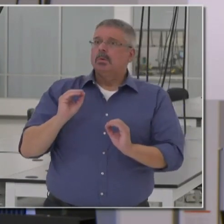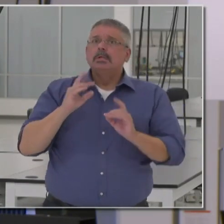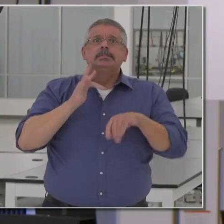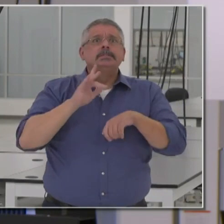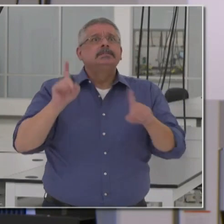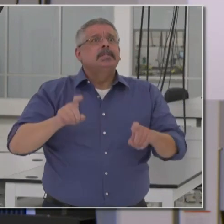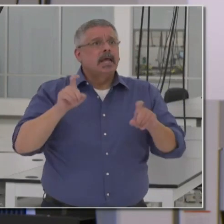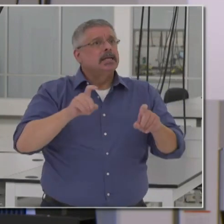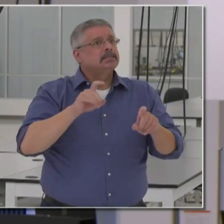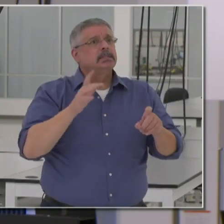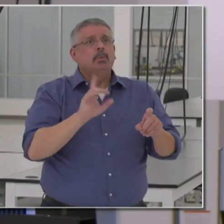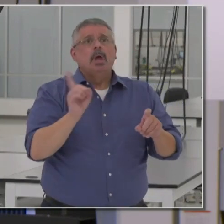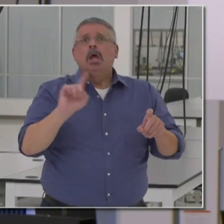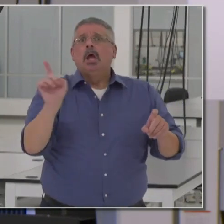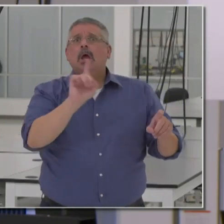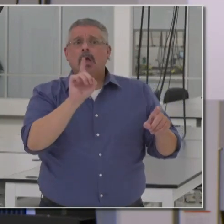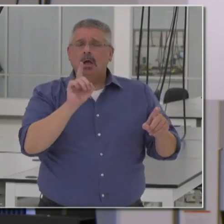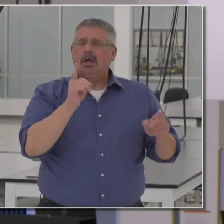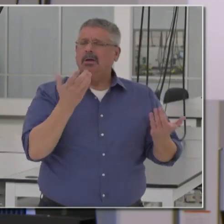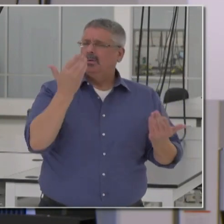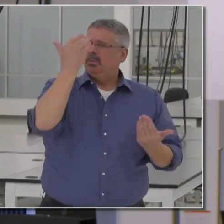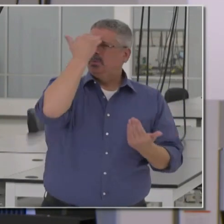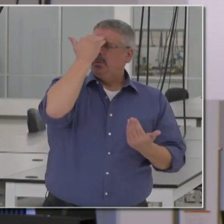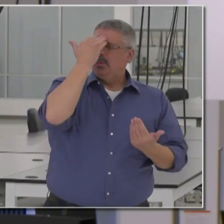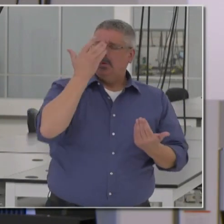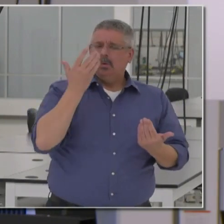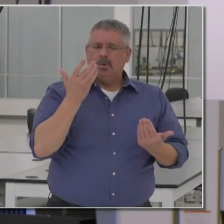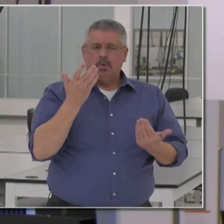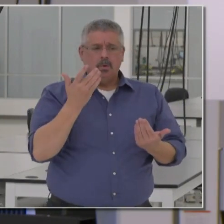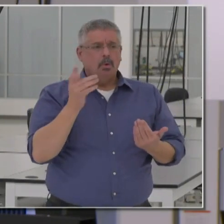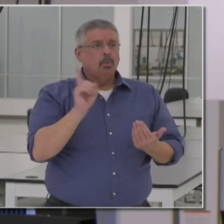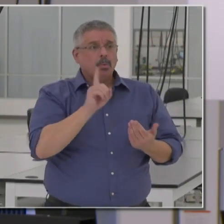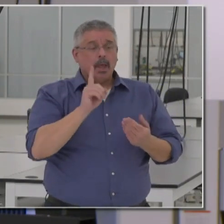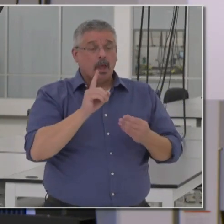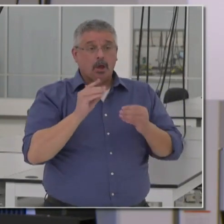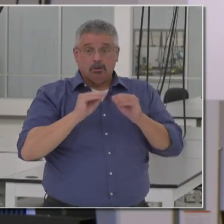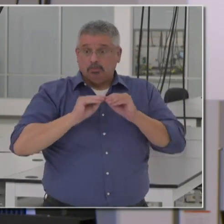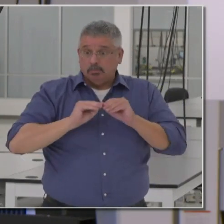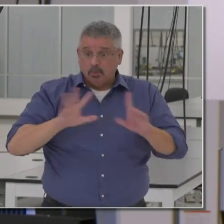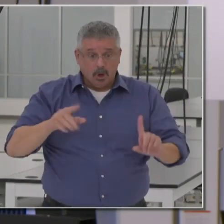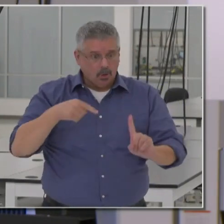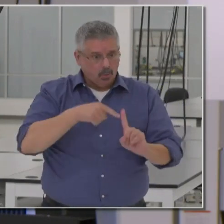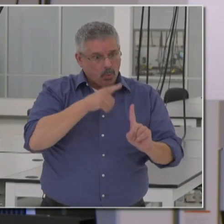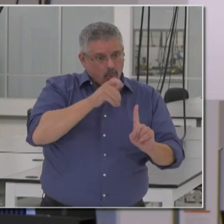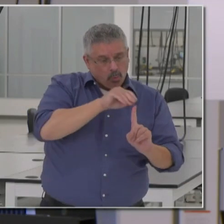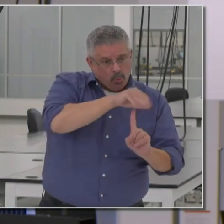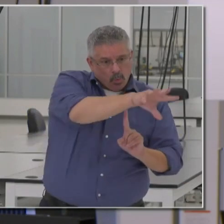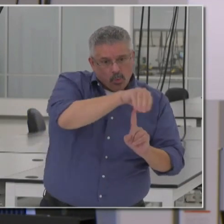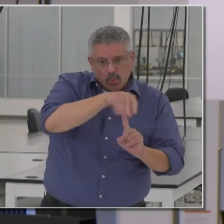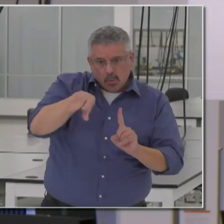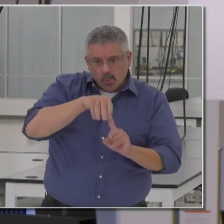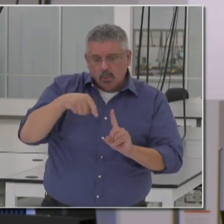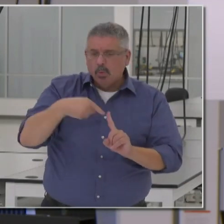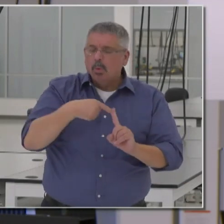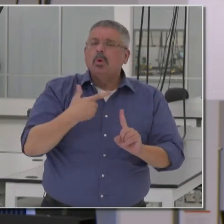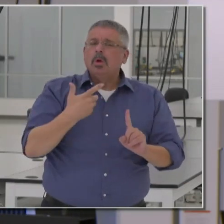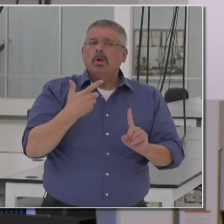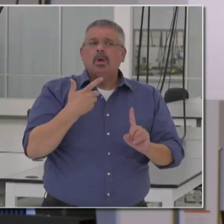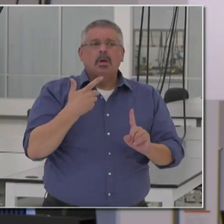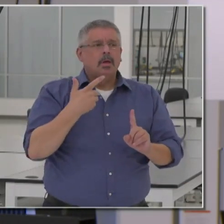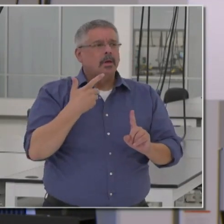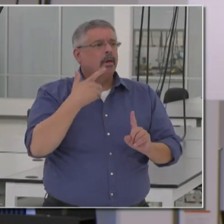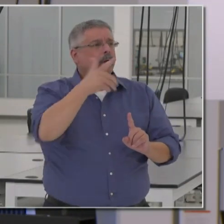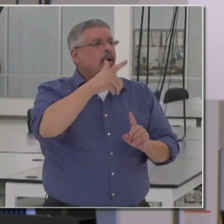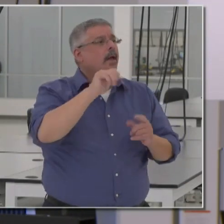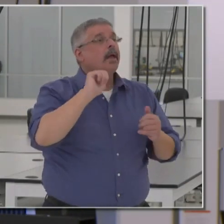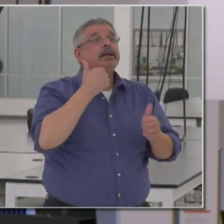testing is that step that helps us understand where transmission is across the state, every county a little different than the